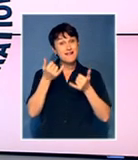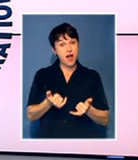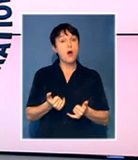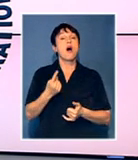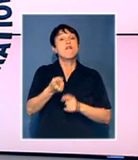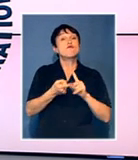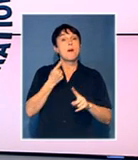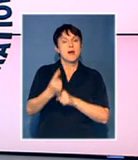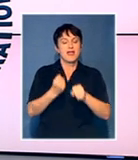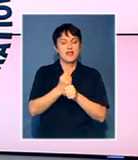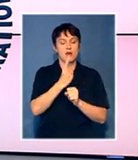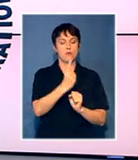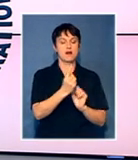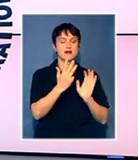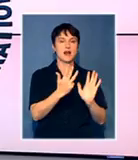of March, 1999.